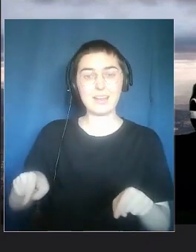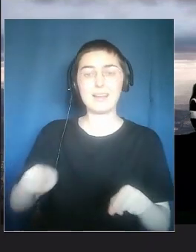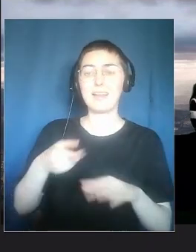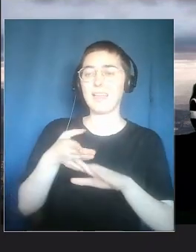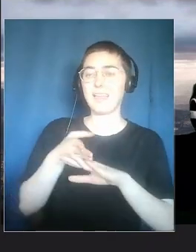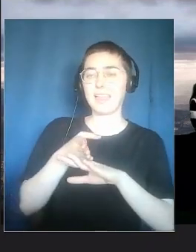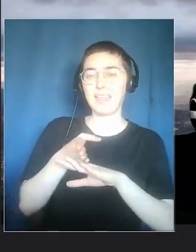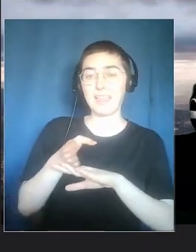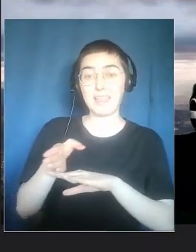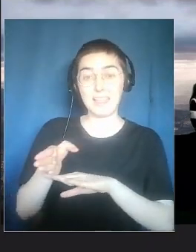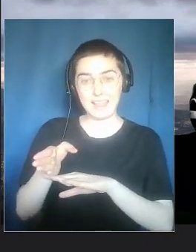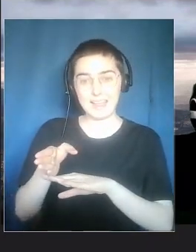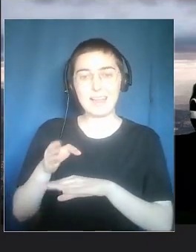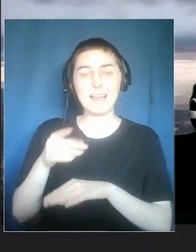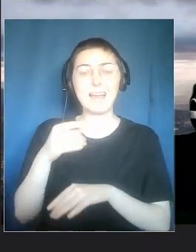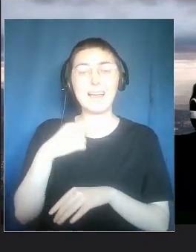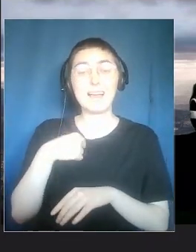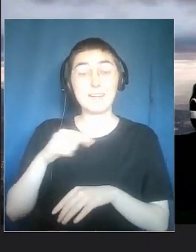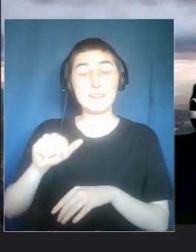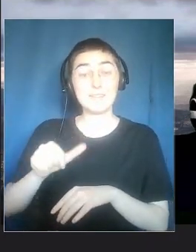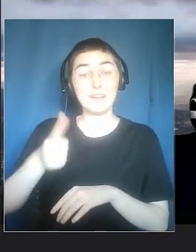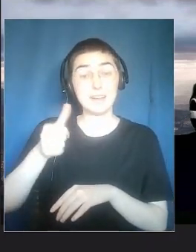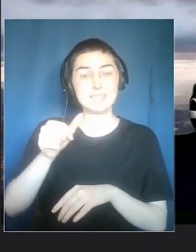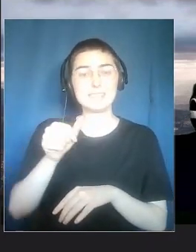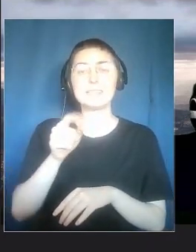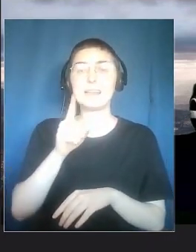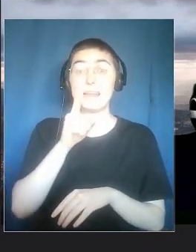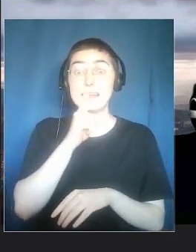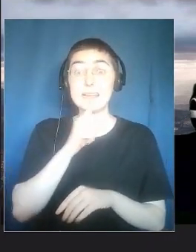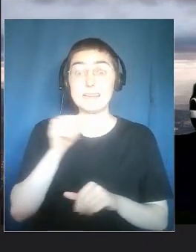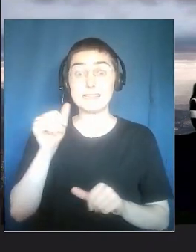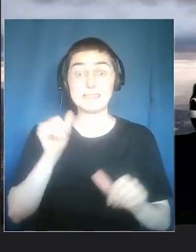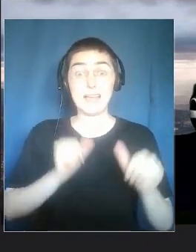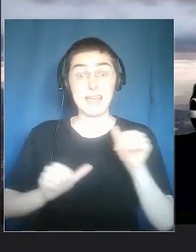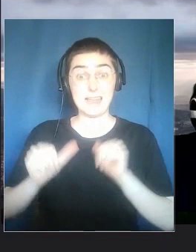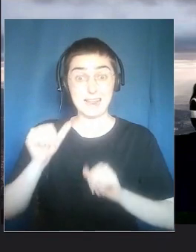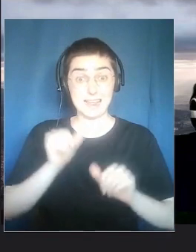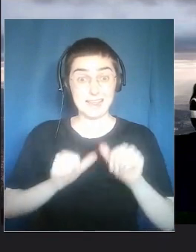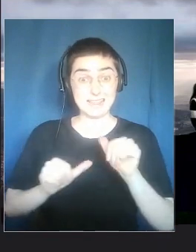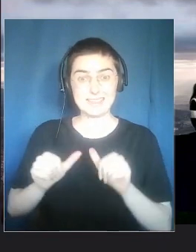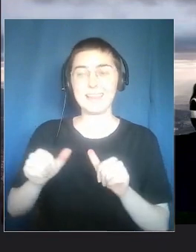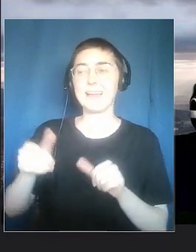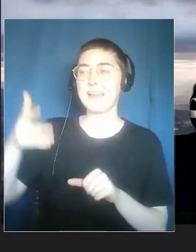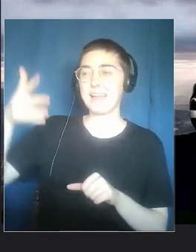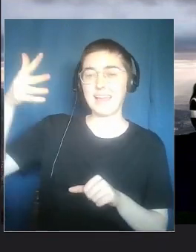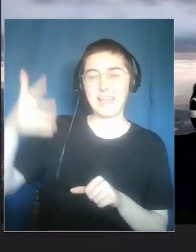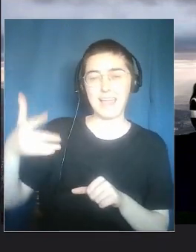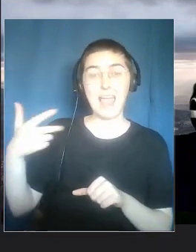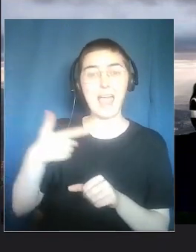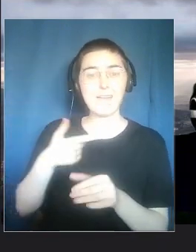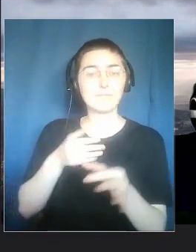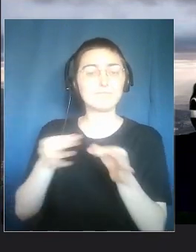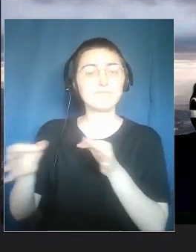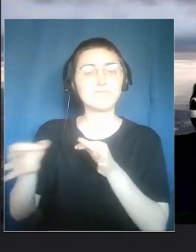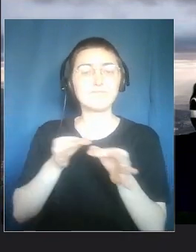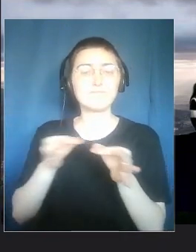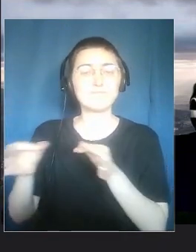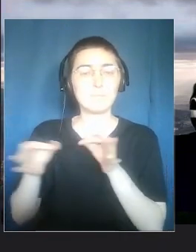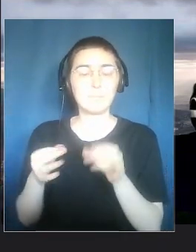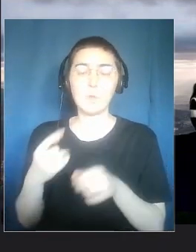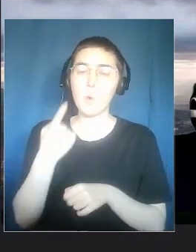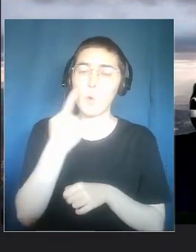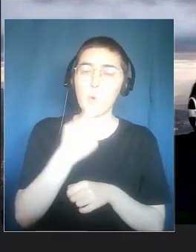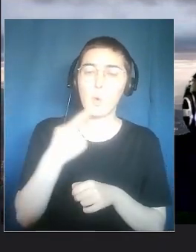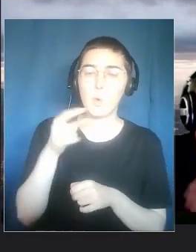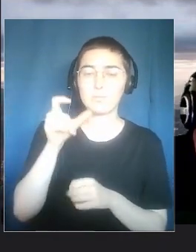We had the possibility to create a path with them. In the silent play of the museum, there